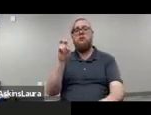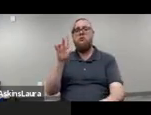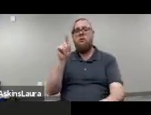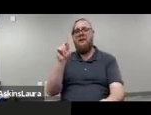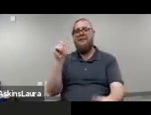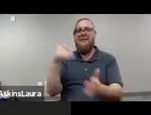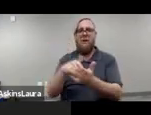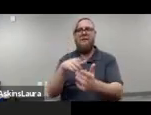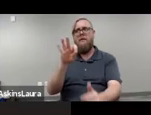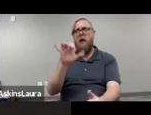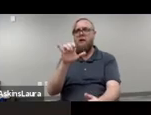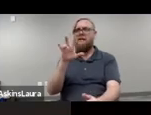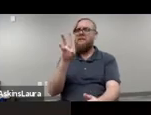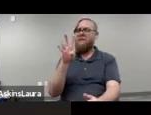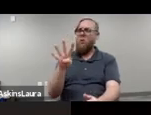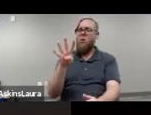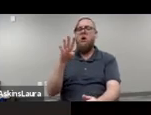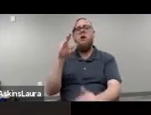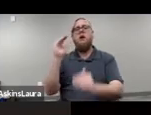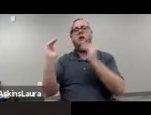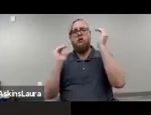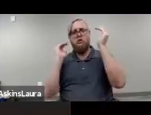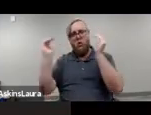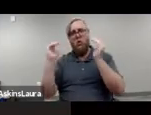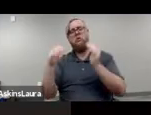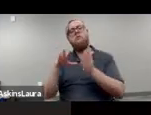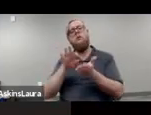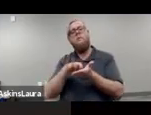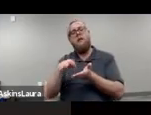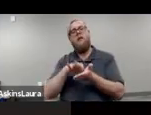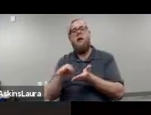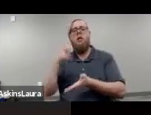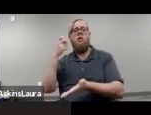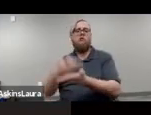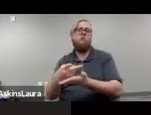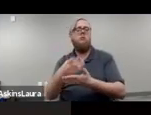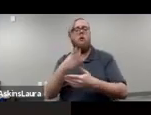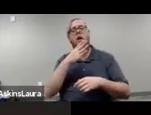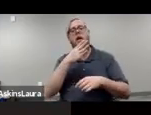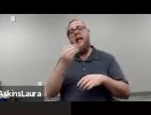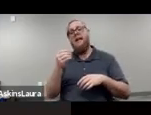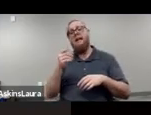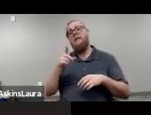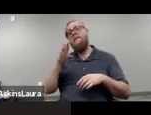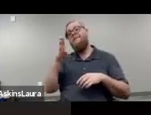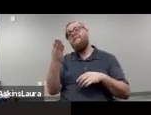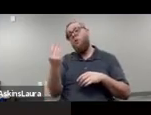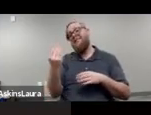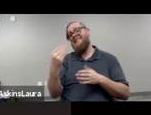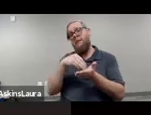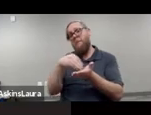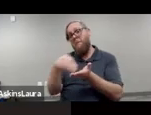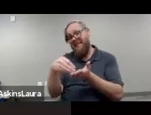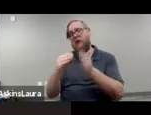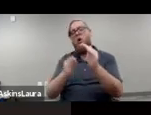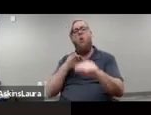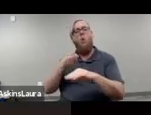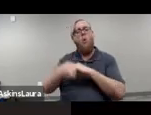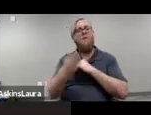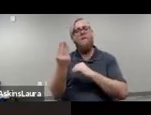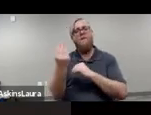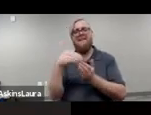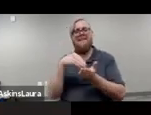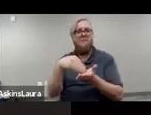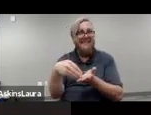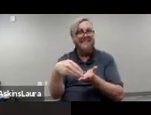,974 adults were deemed Medi-Cal eligible, meaning at least 14 million, over 14 million